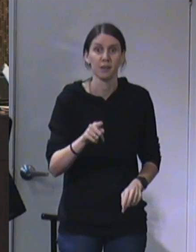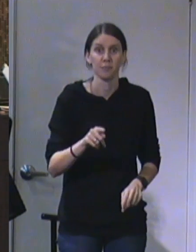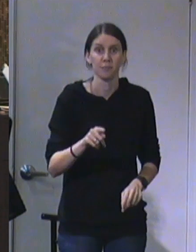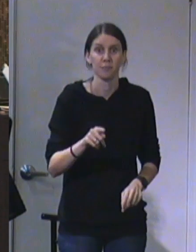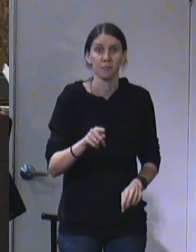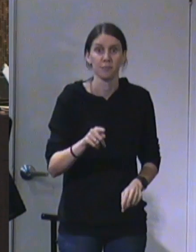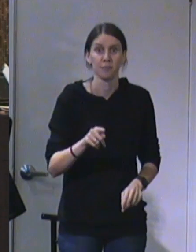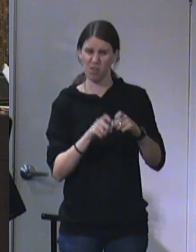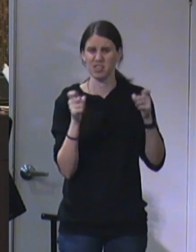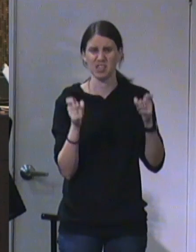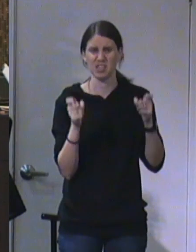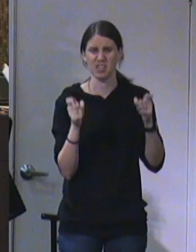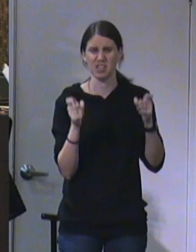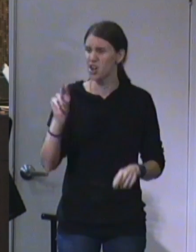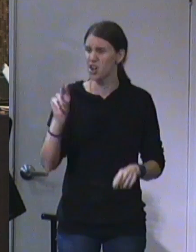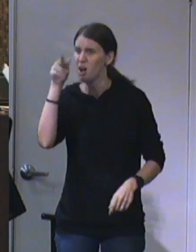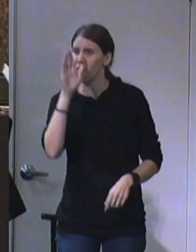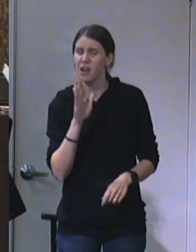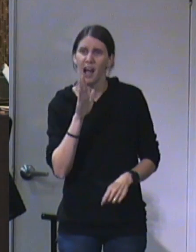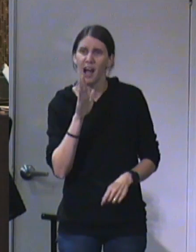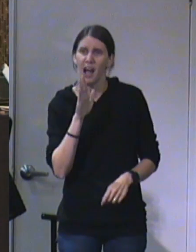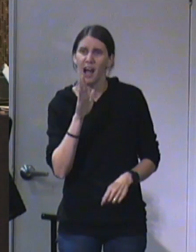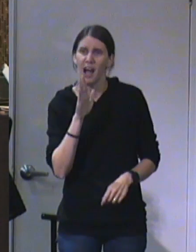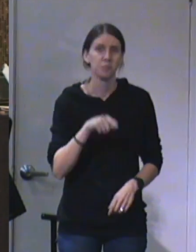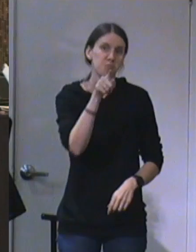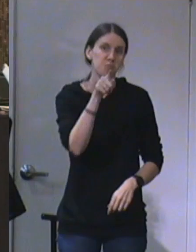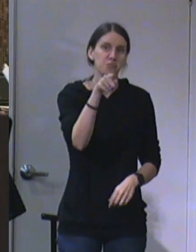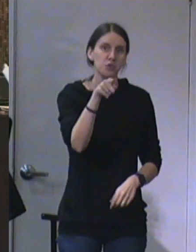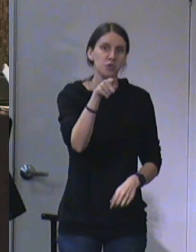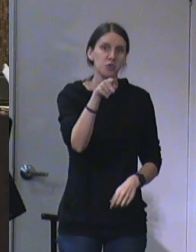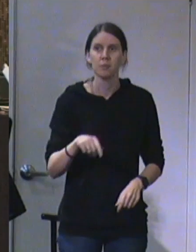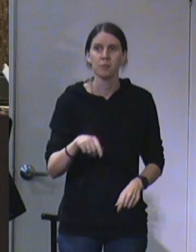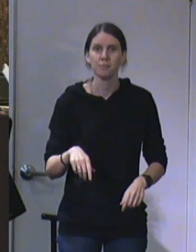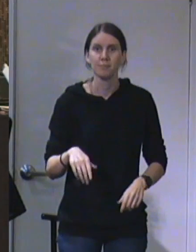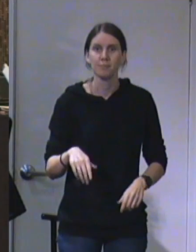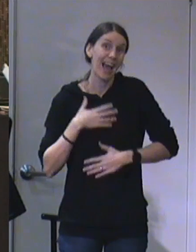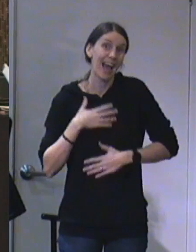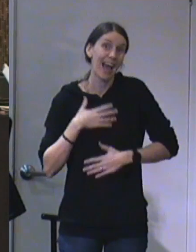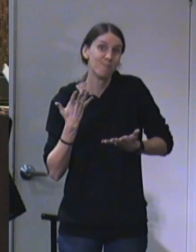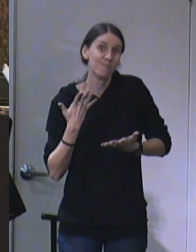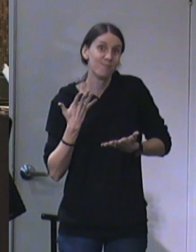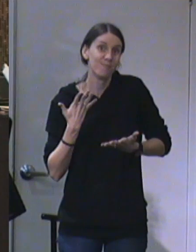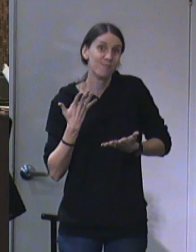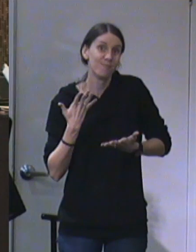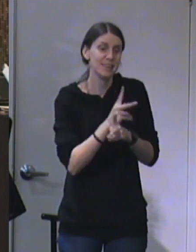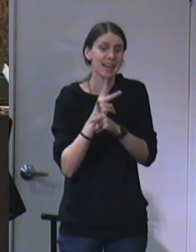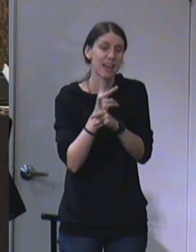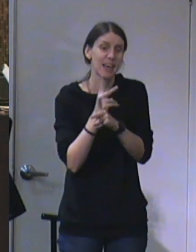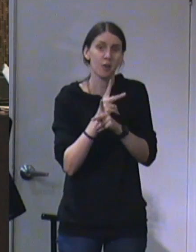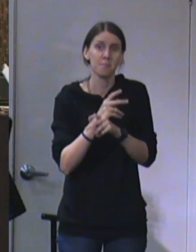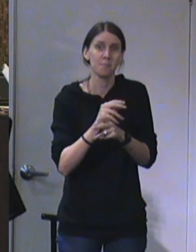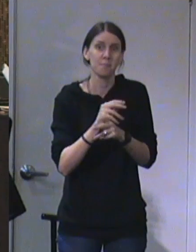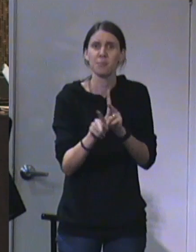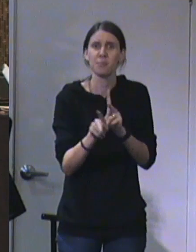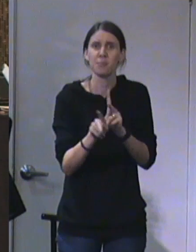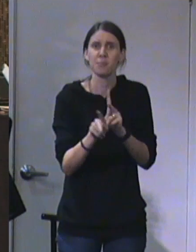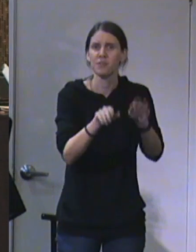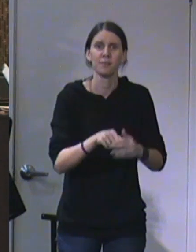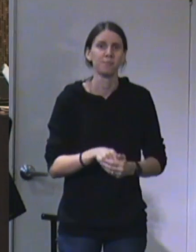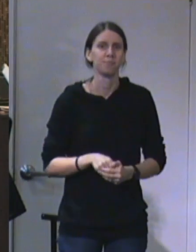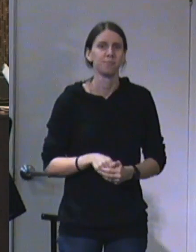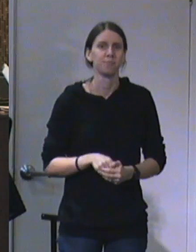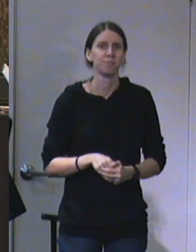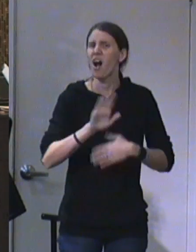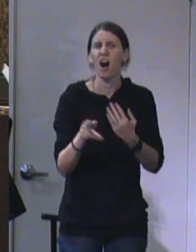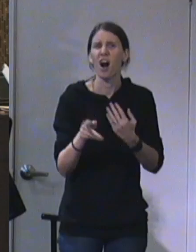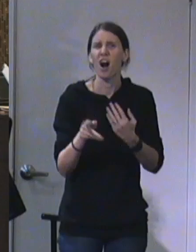there's no such thing, there's no such God. So, you just be happy and treat everybody wonderfully, and that's